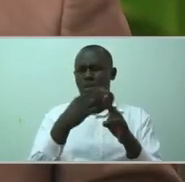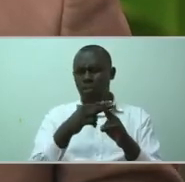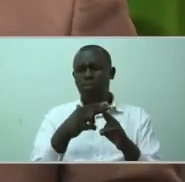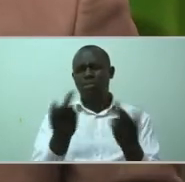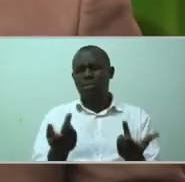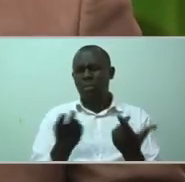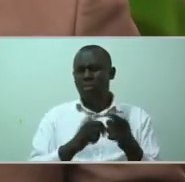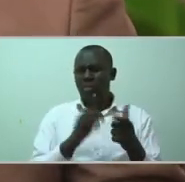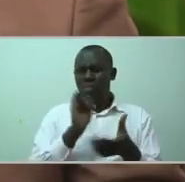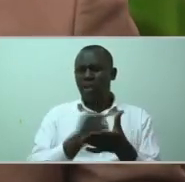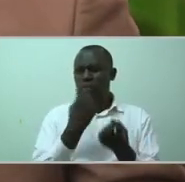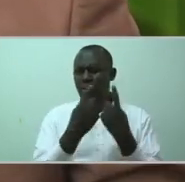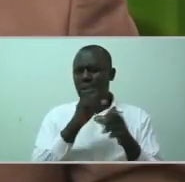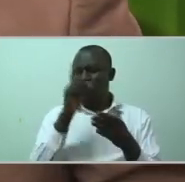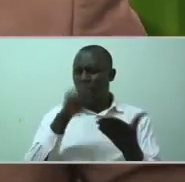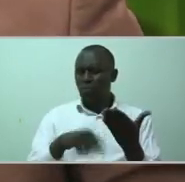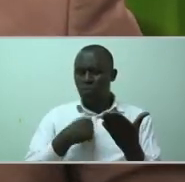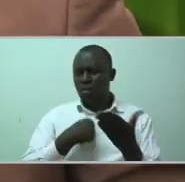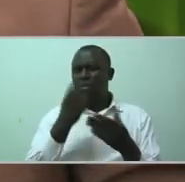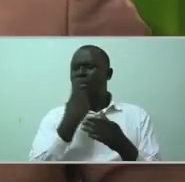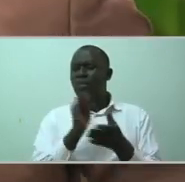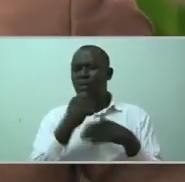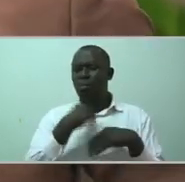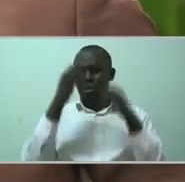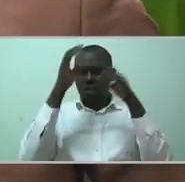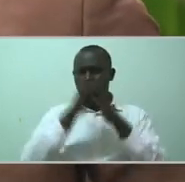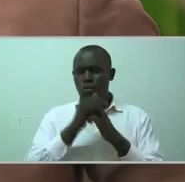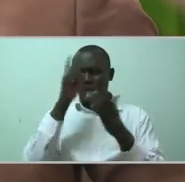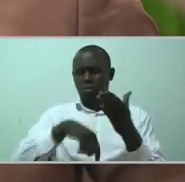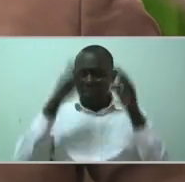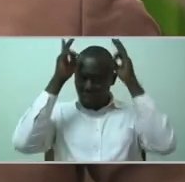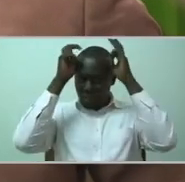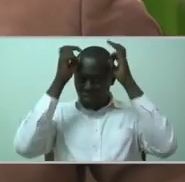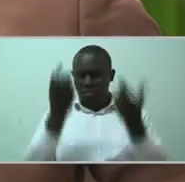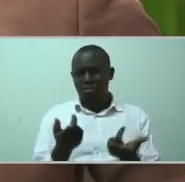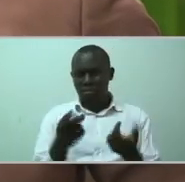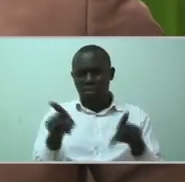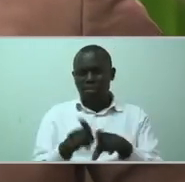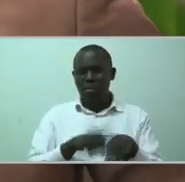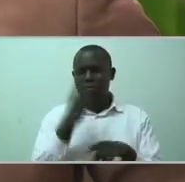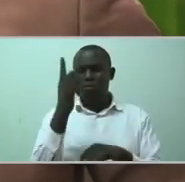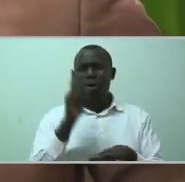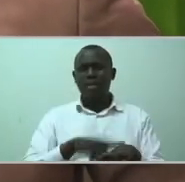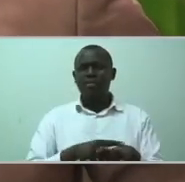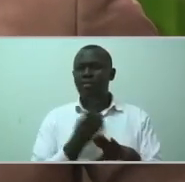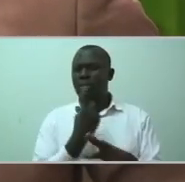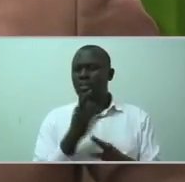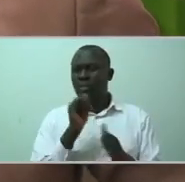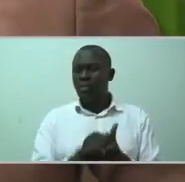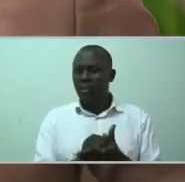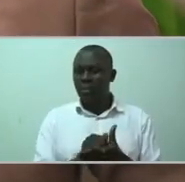They said I'm a satanist, I'm in a cult. One time they said that